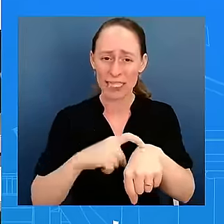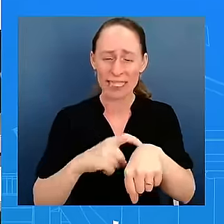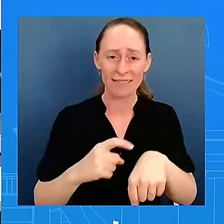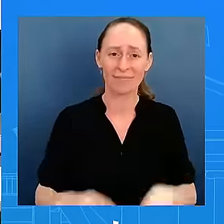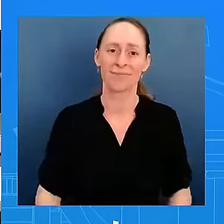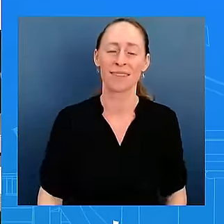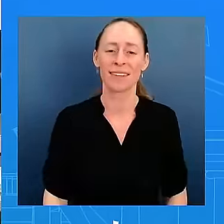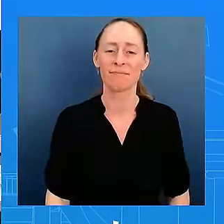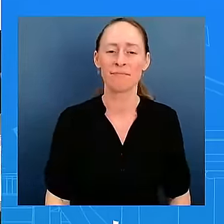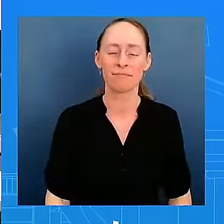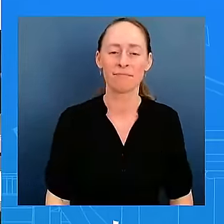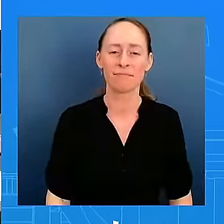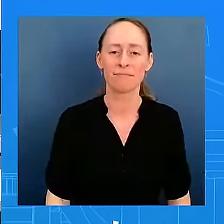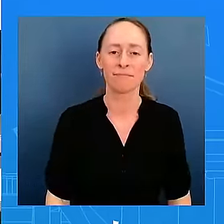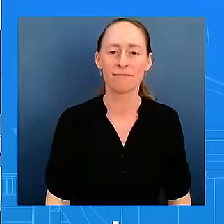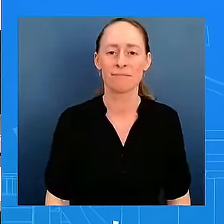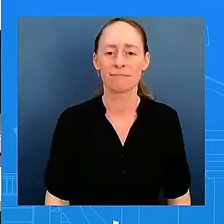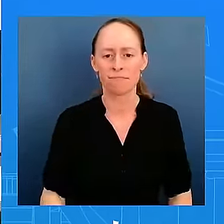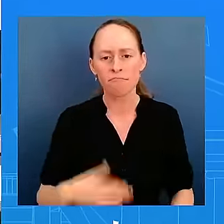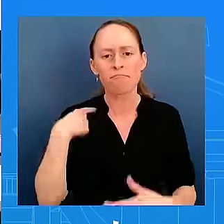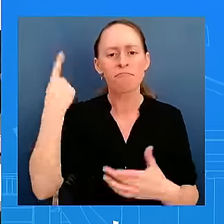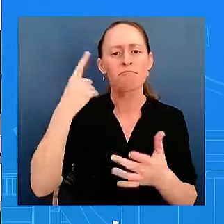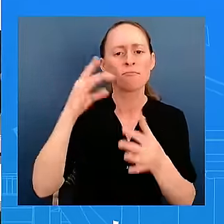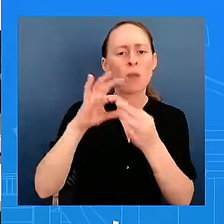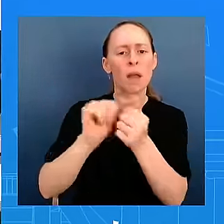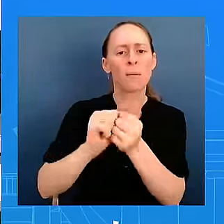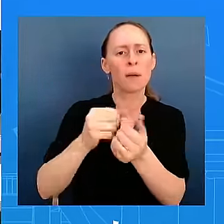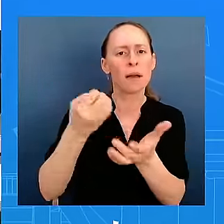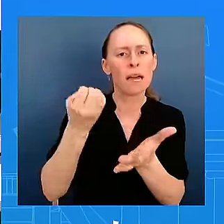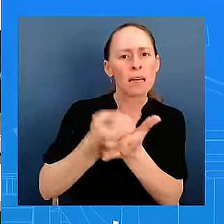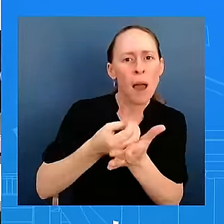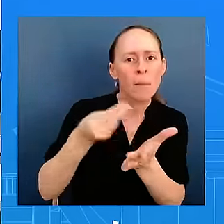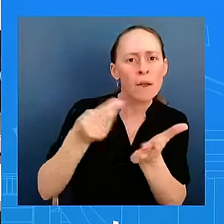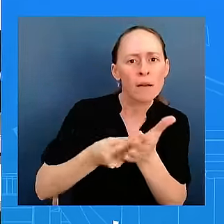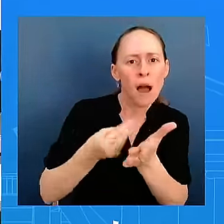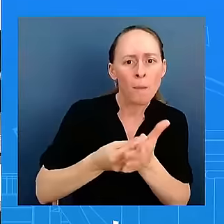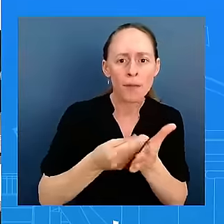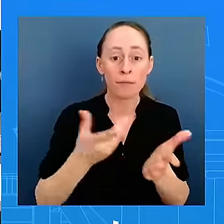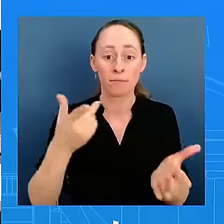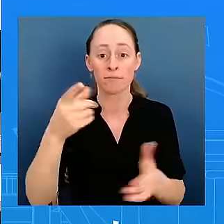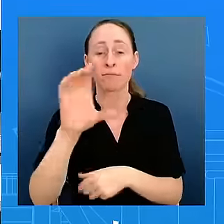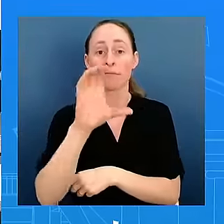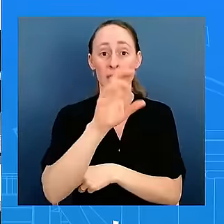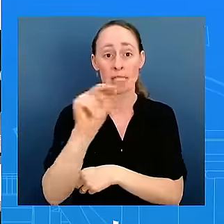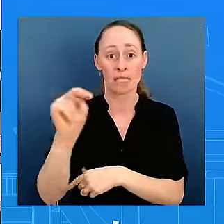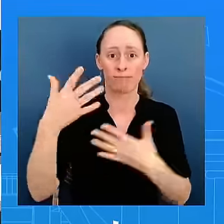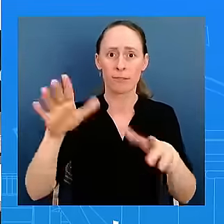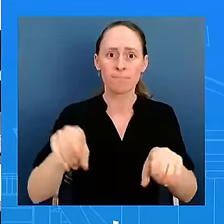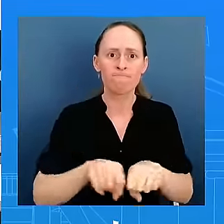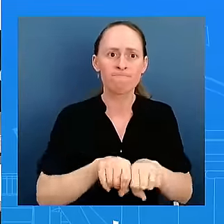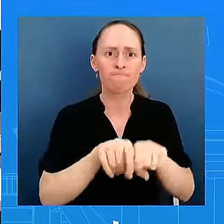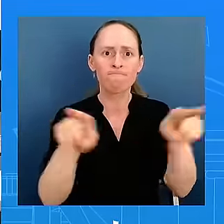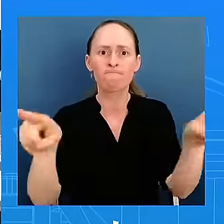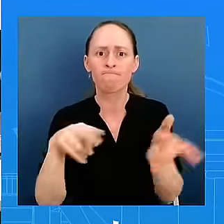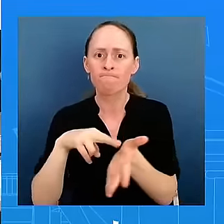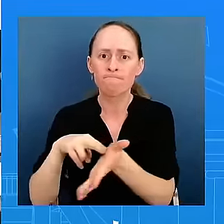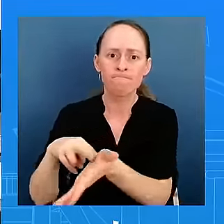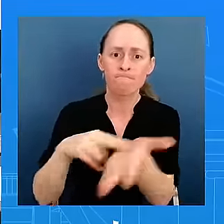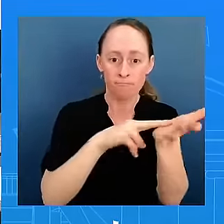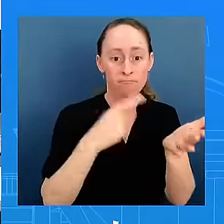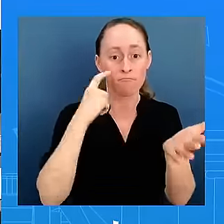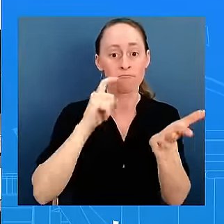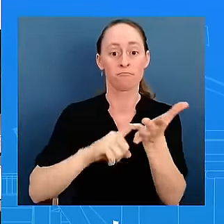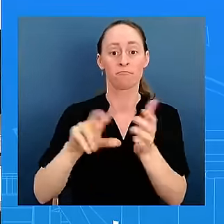if i could sure there's a new cnn cnn poll out that says 39 percent of adults worry most of the time or all the time that their